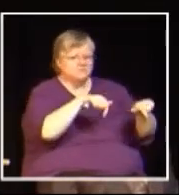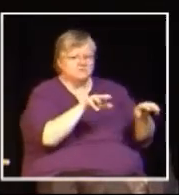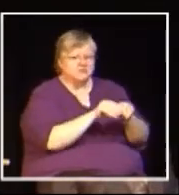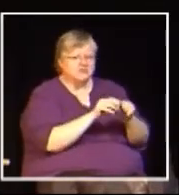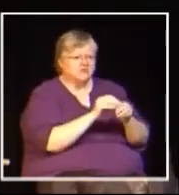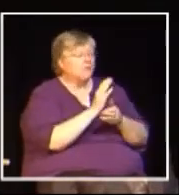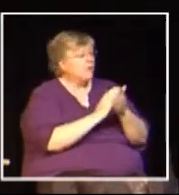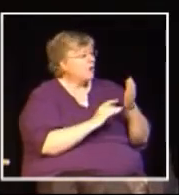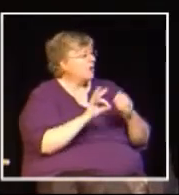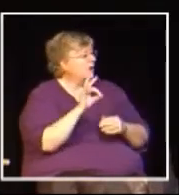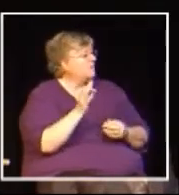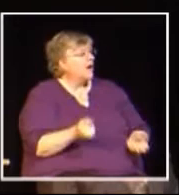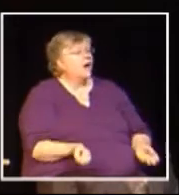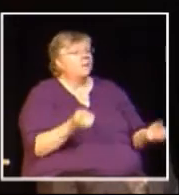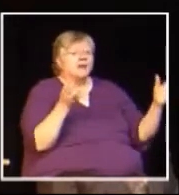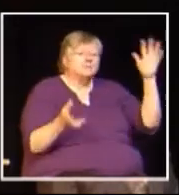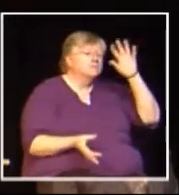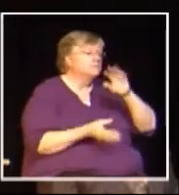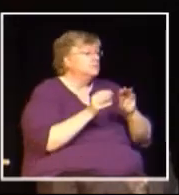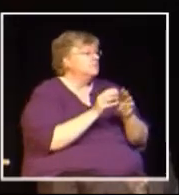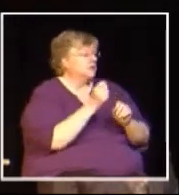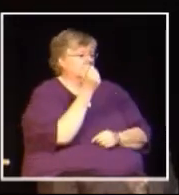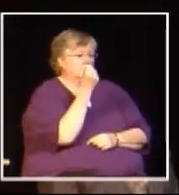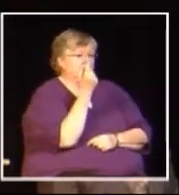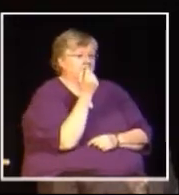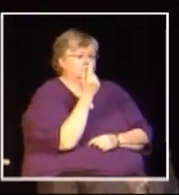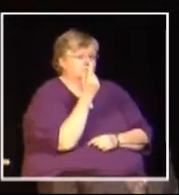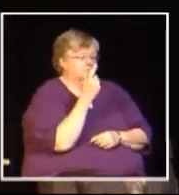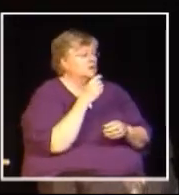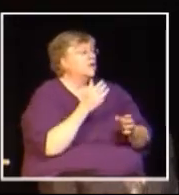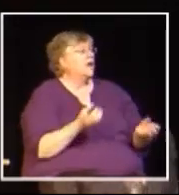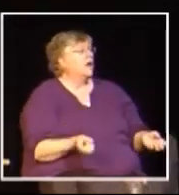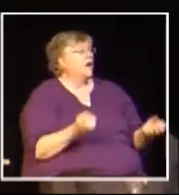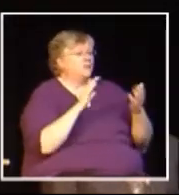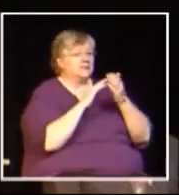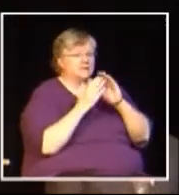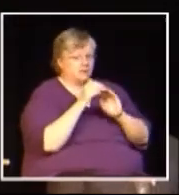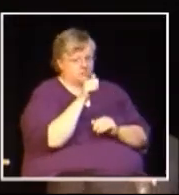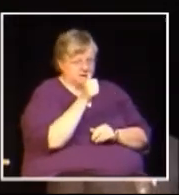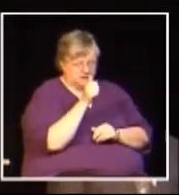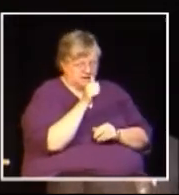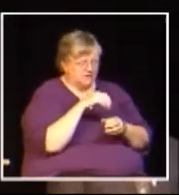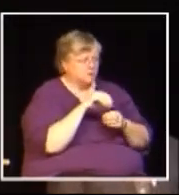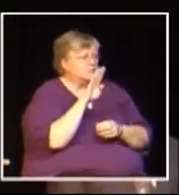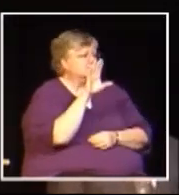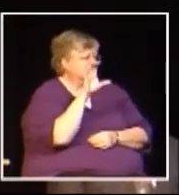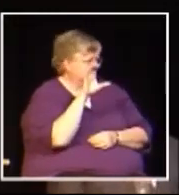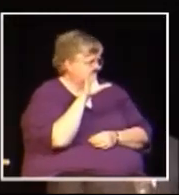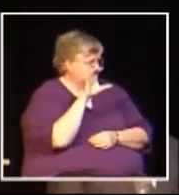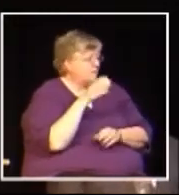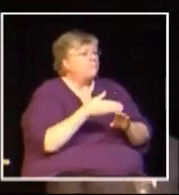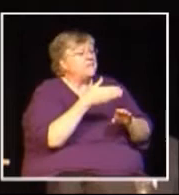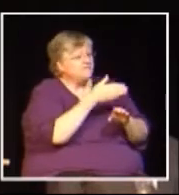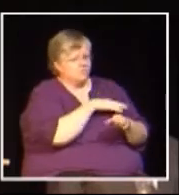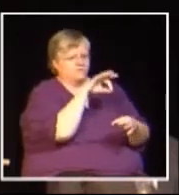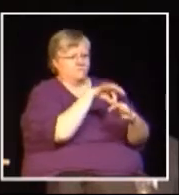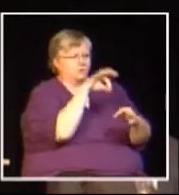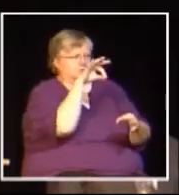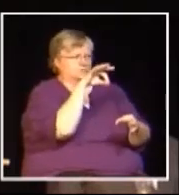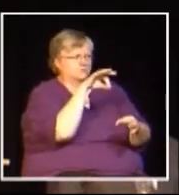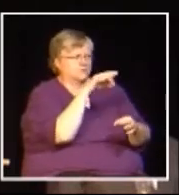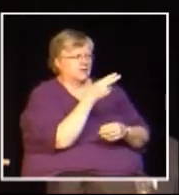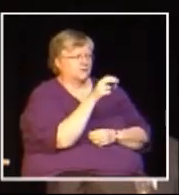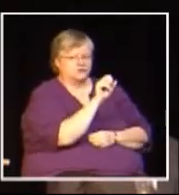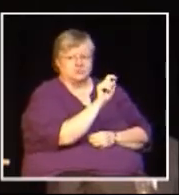welcome you all to our campus and I think we have probably everybody who's coming. Would a few more come in? We'd do a few more